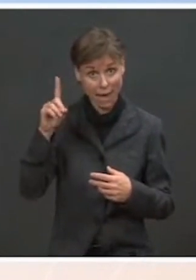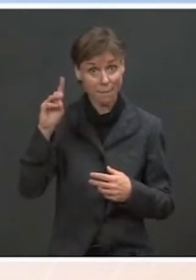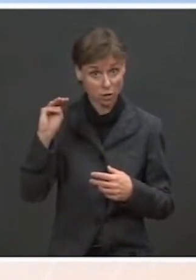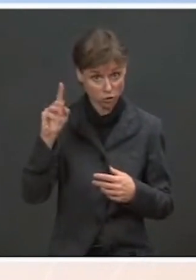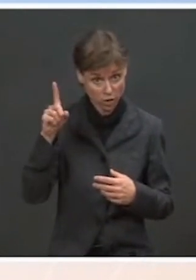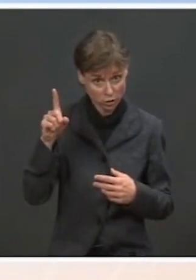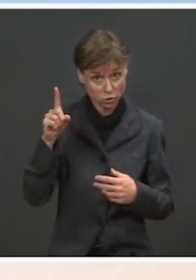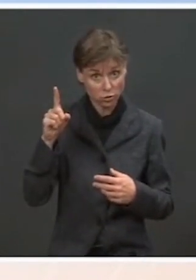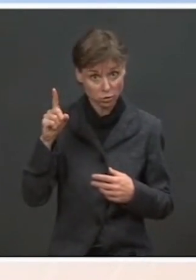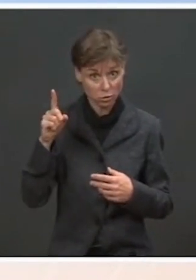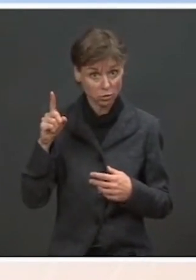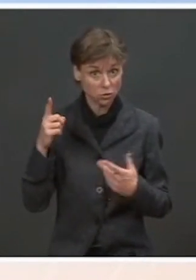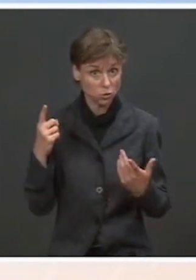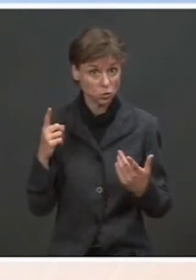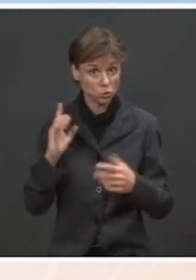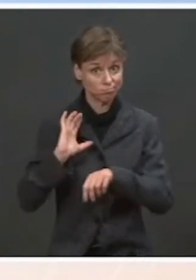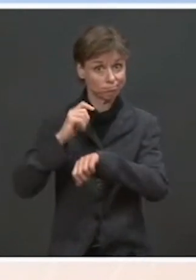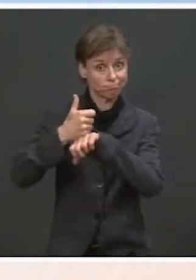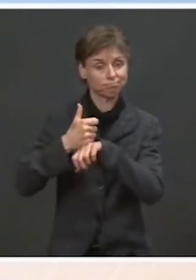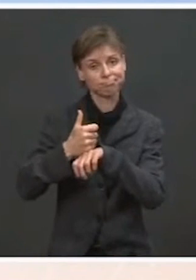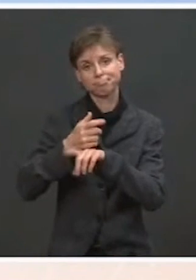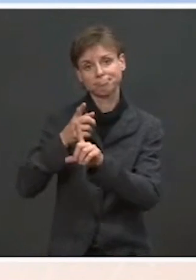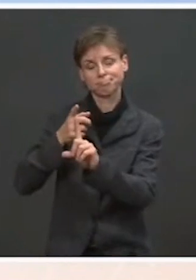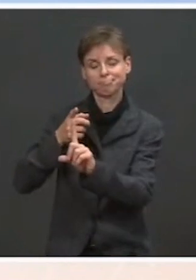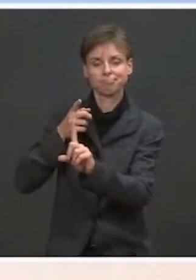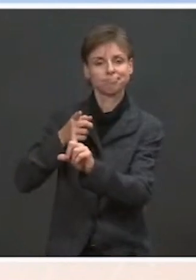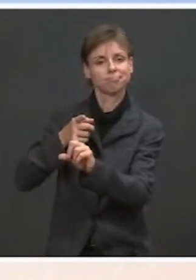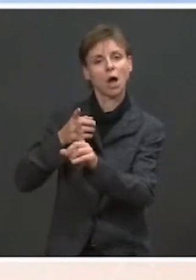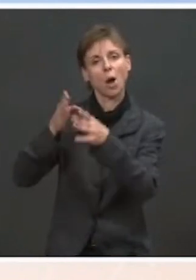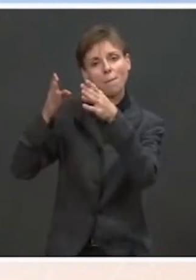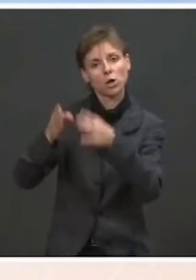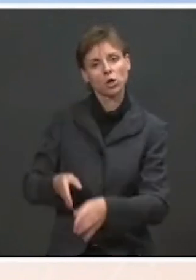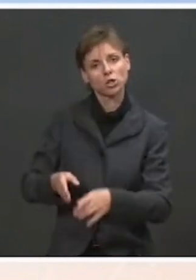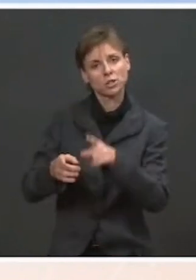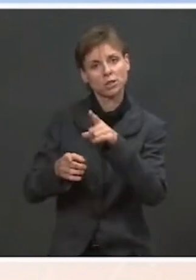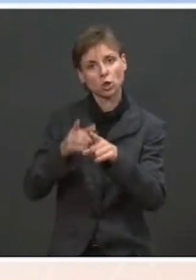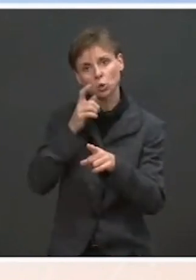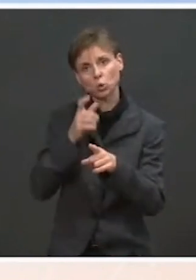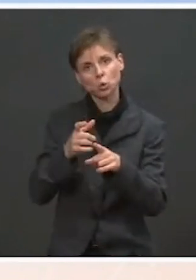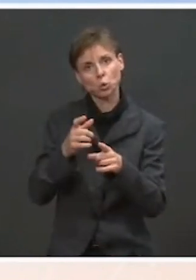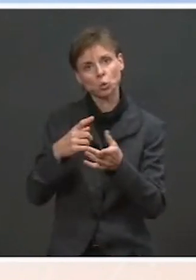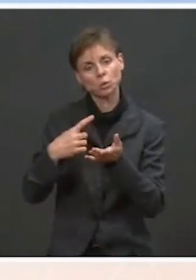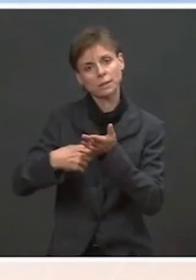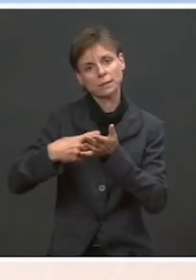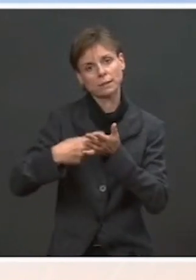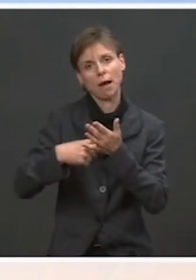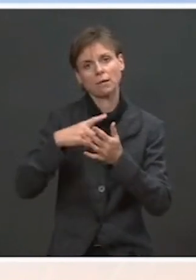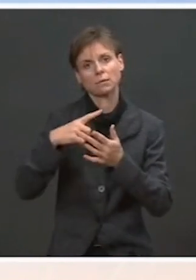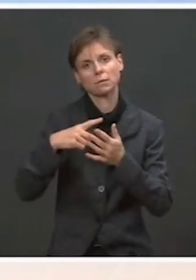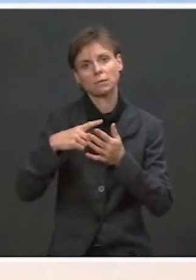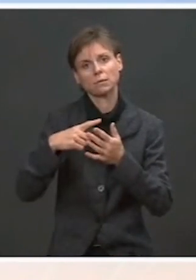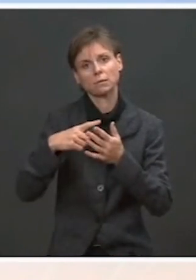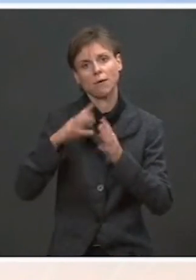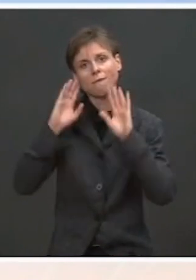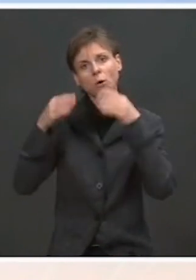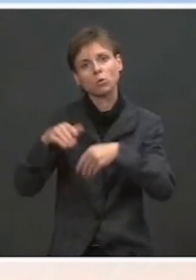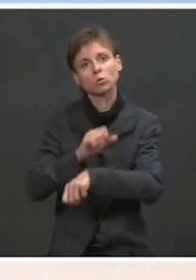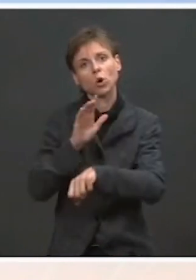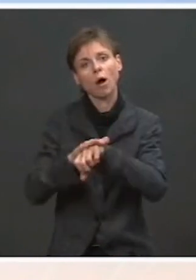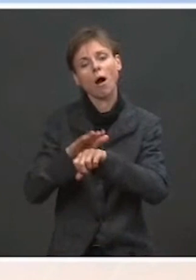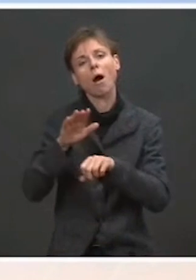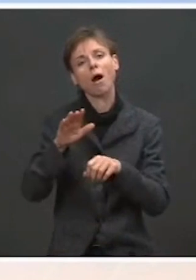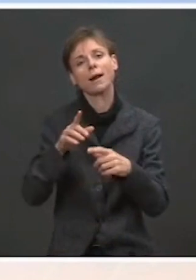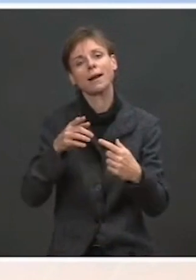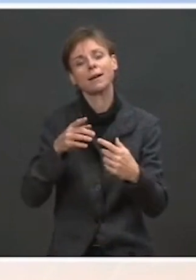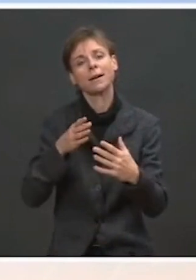perhaps a point person to address anti-Asian violence? Even though these – the shooting hasn't necessarily been linked, it is a concern